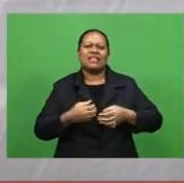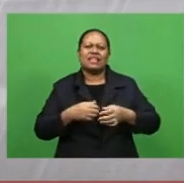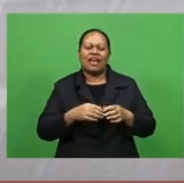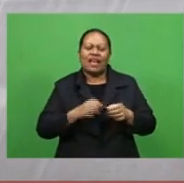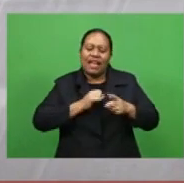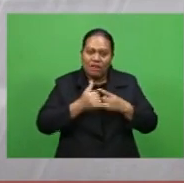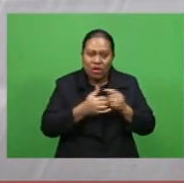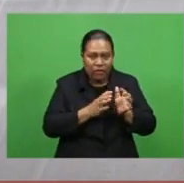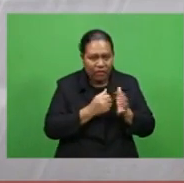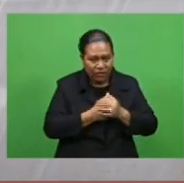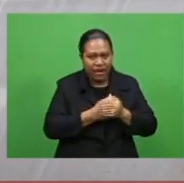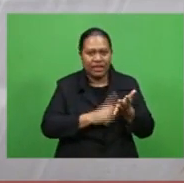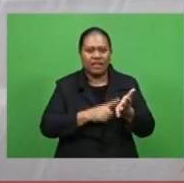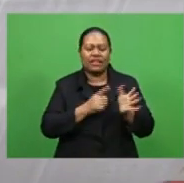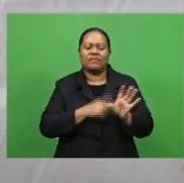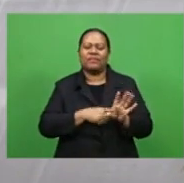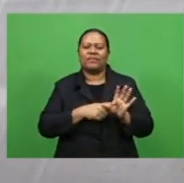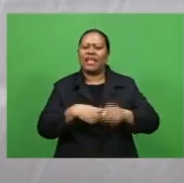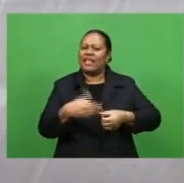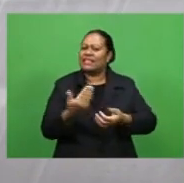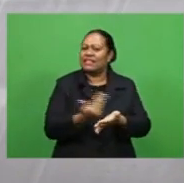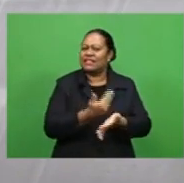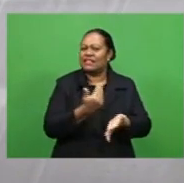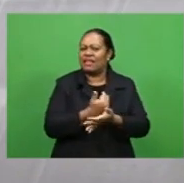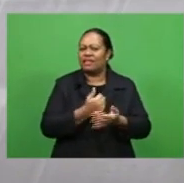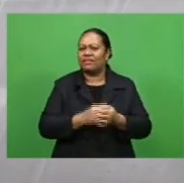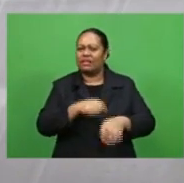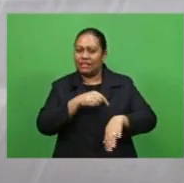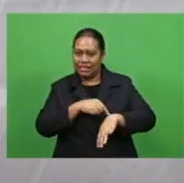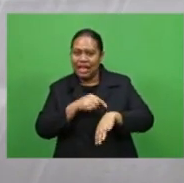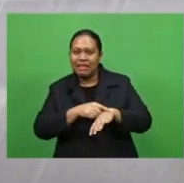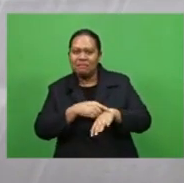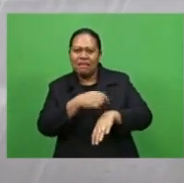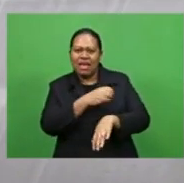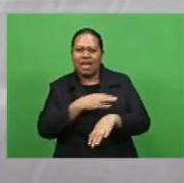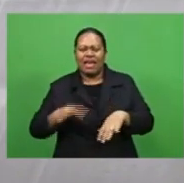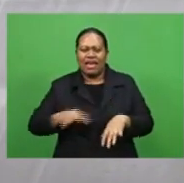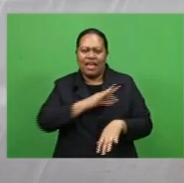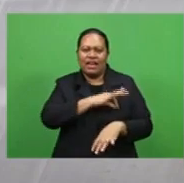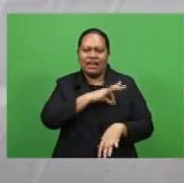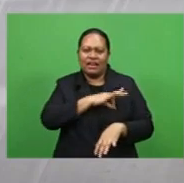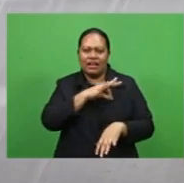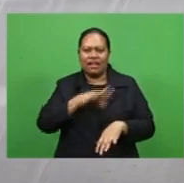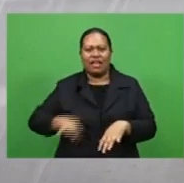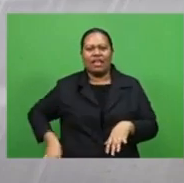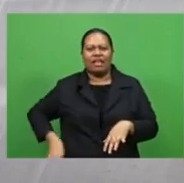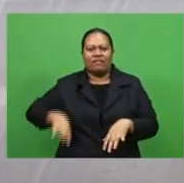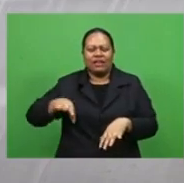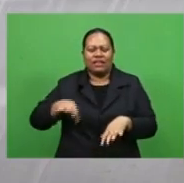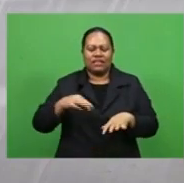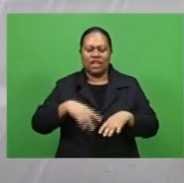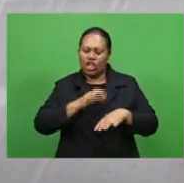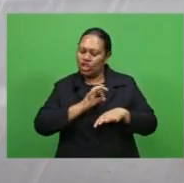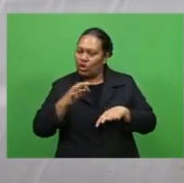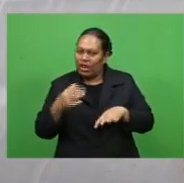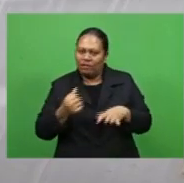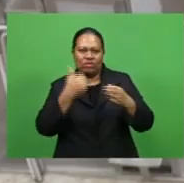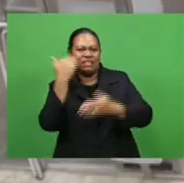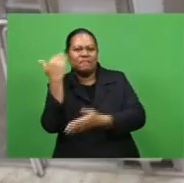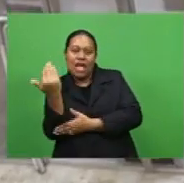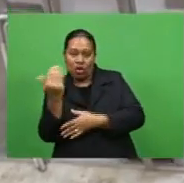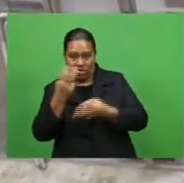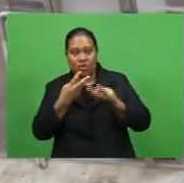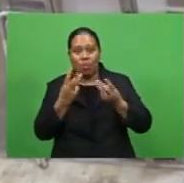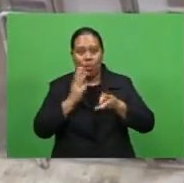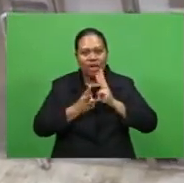it saves a lot of time and effort and it's not weather prone like we don't have to rely on the weather